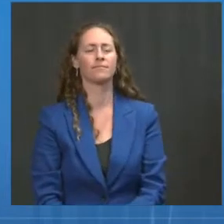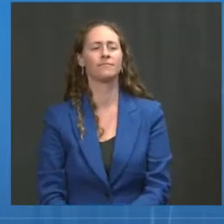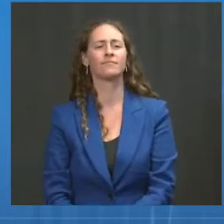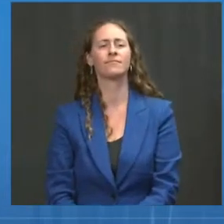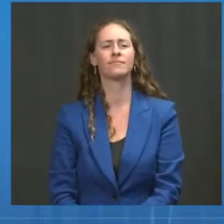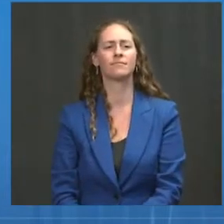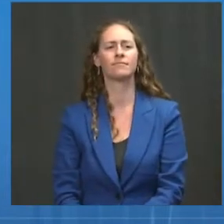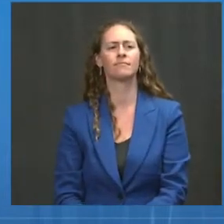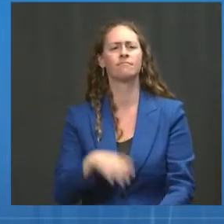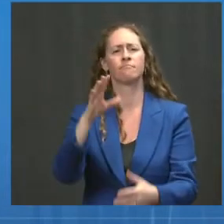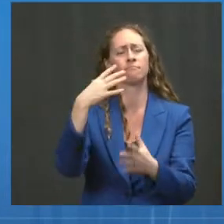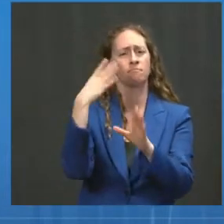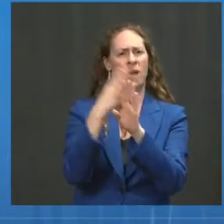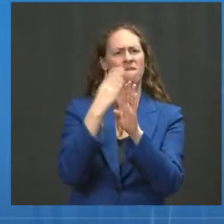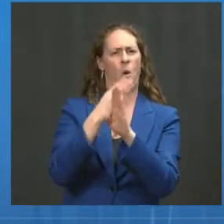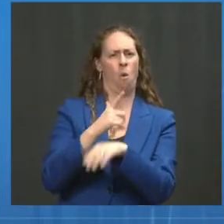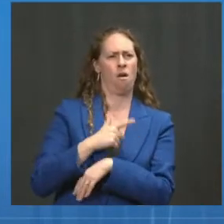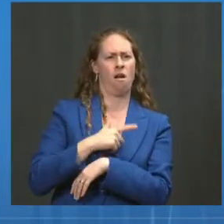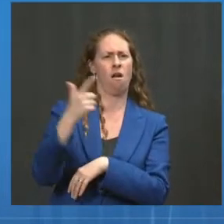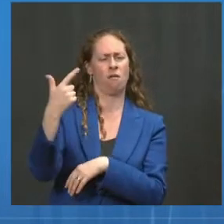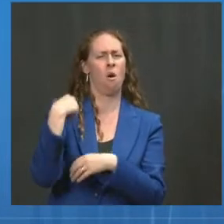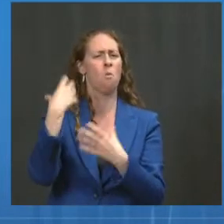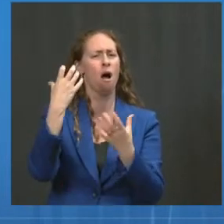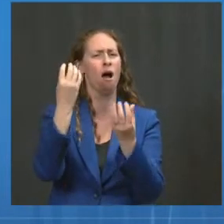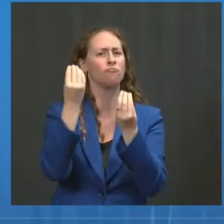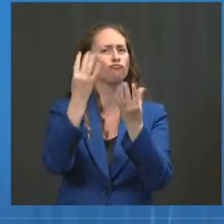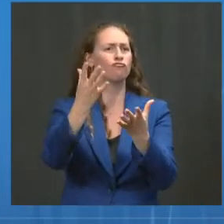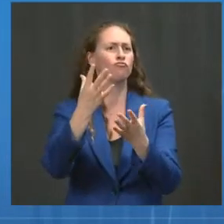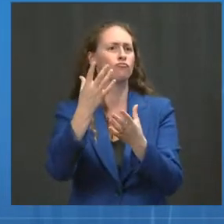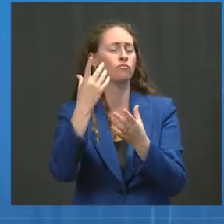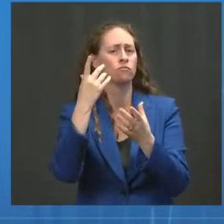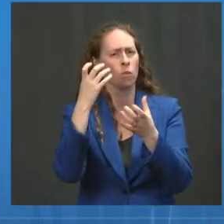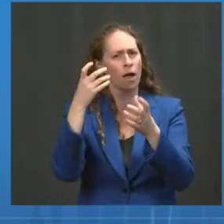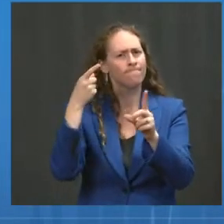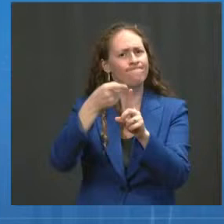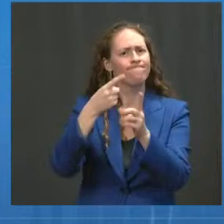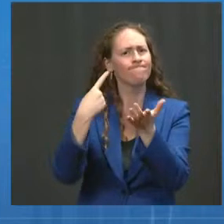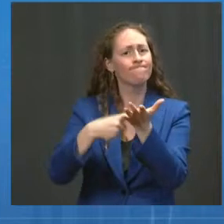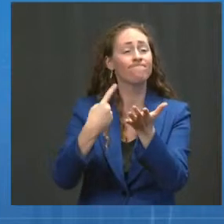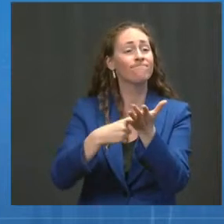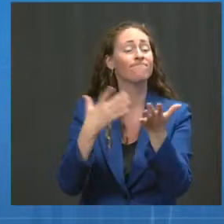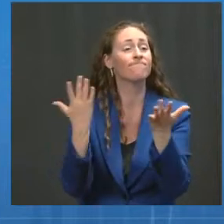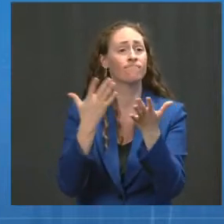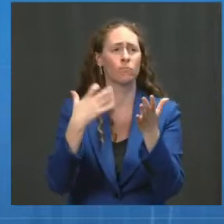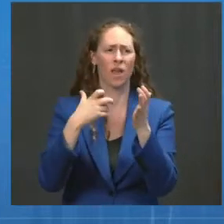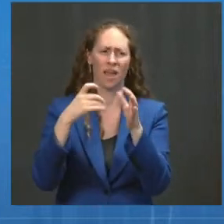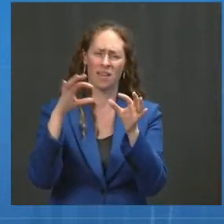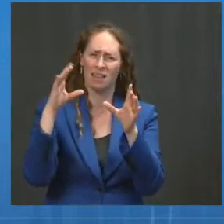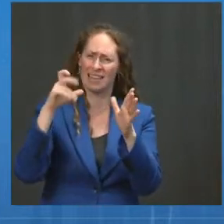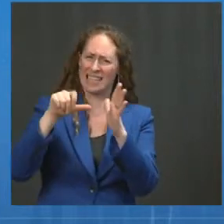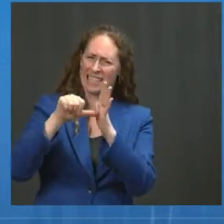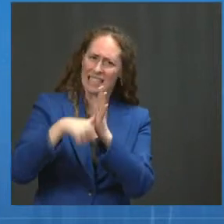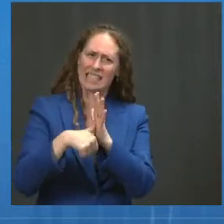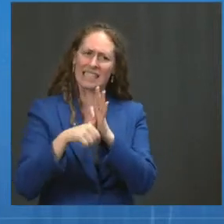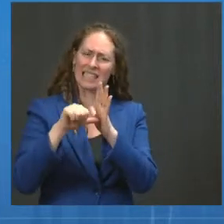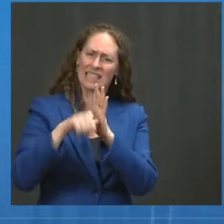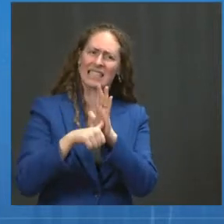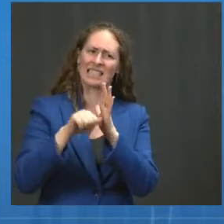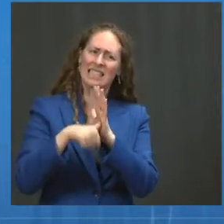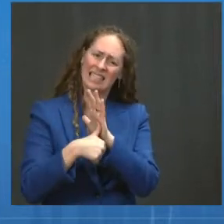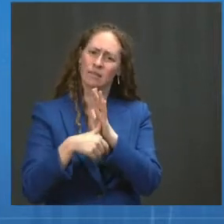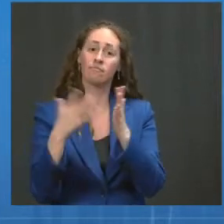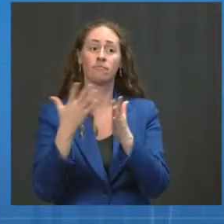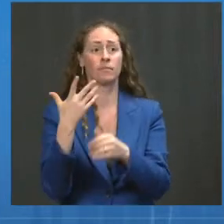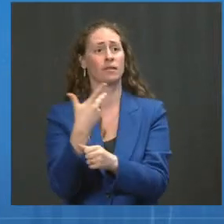share the immunologic data informing our decisions, I want to emphasize one final thing. Our vaccines continue to offer